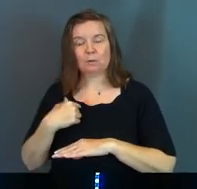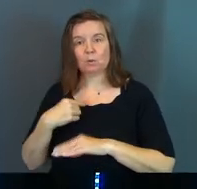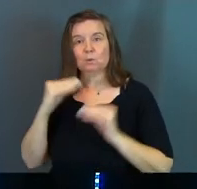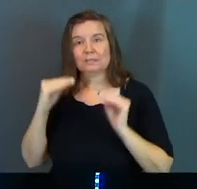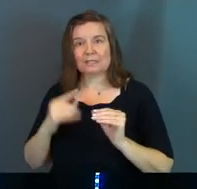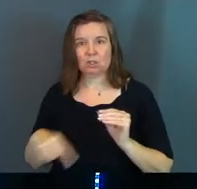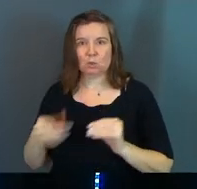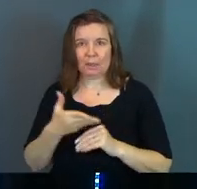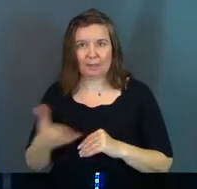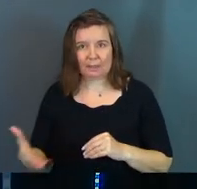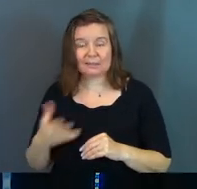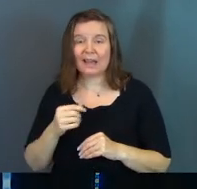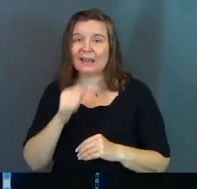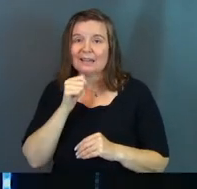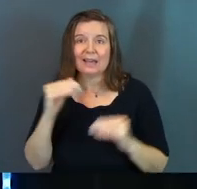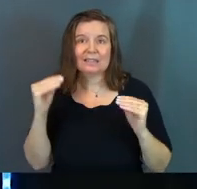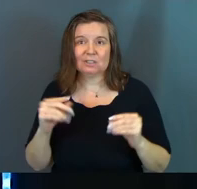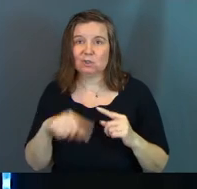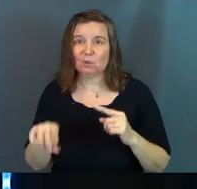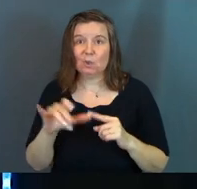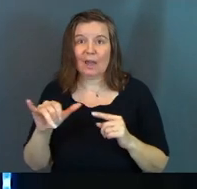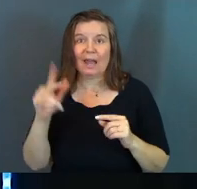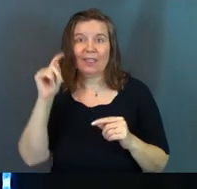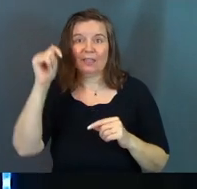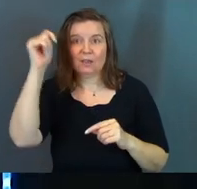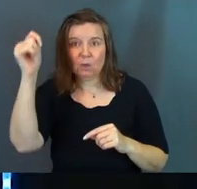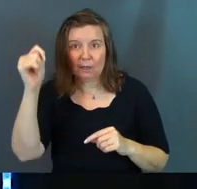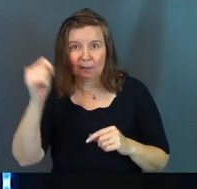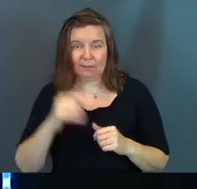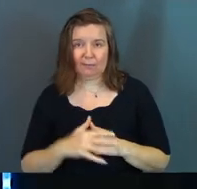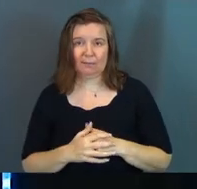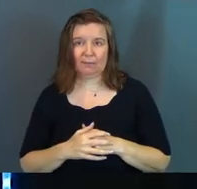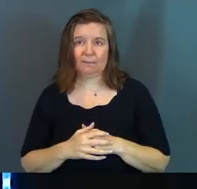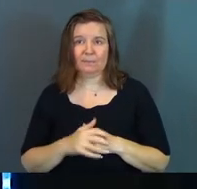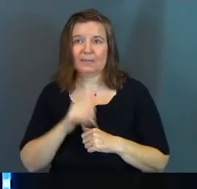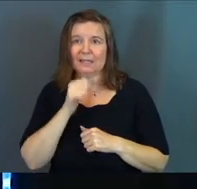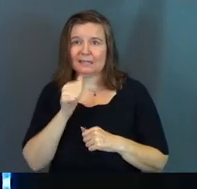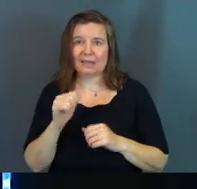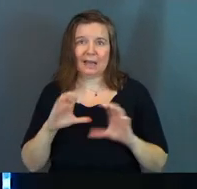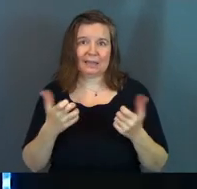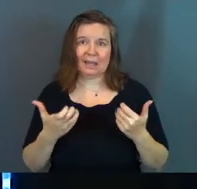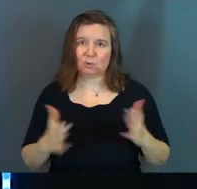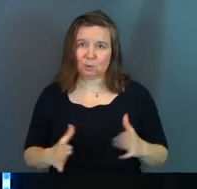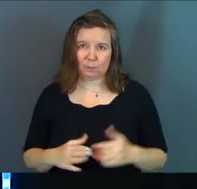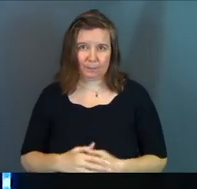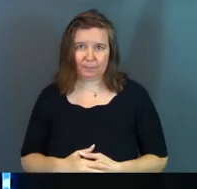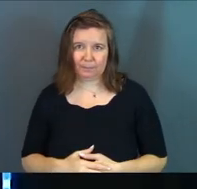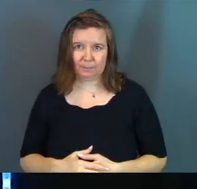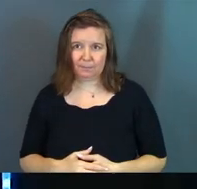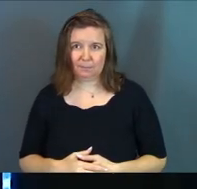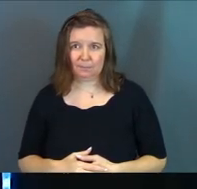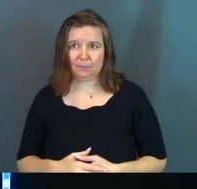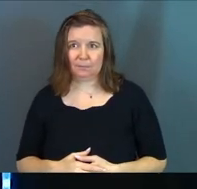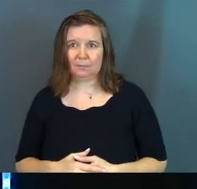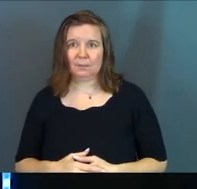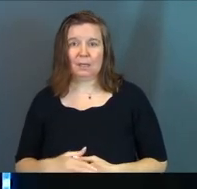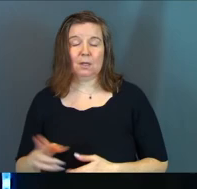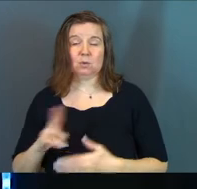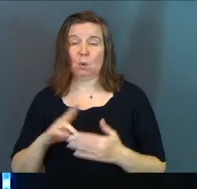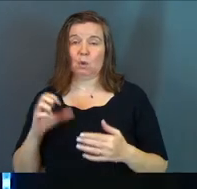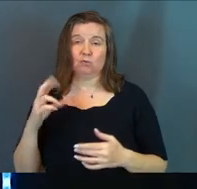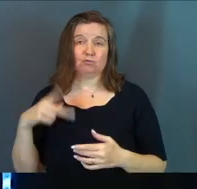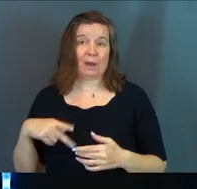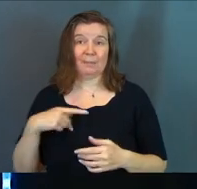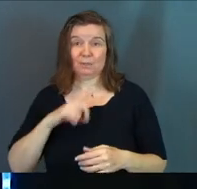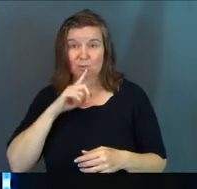was supposed to teach you this and not teach it to you as theory. And it's not classroom. Holy crap, it's